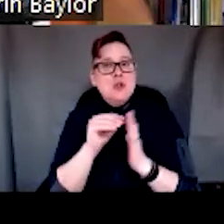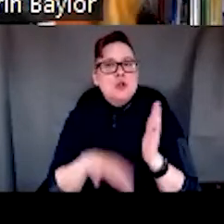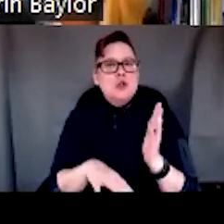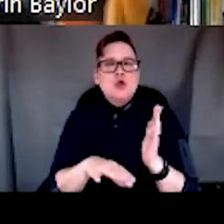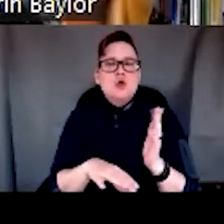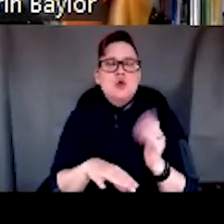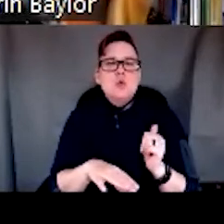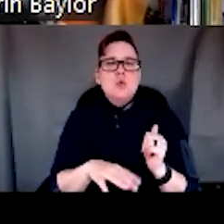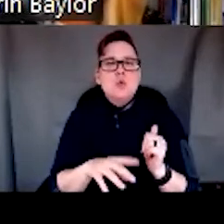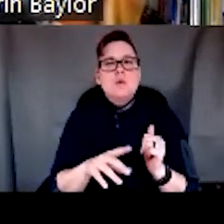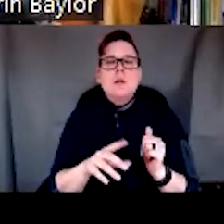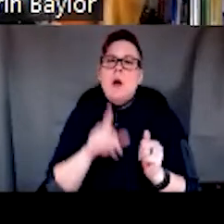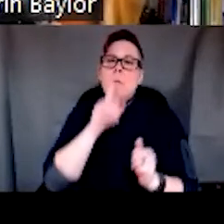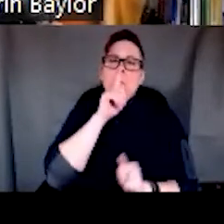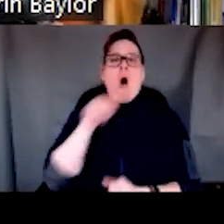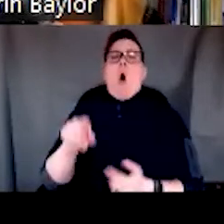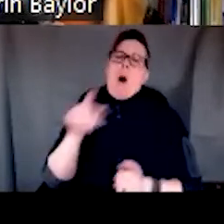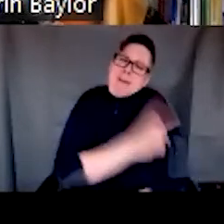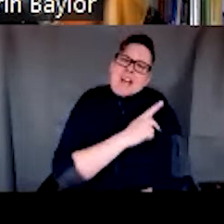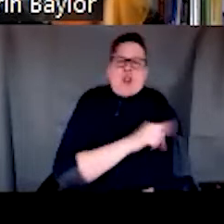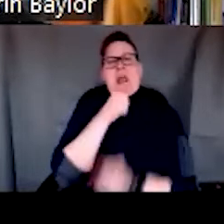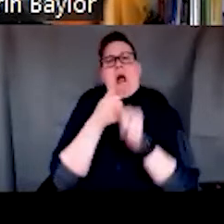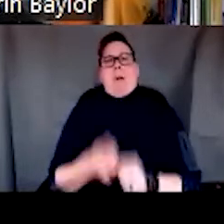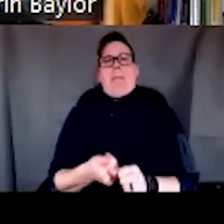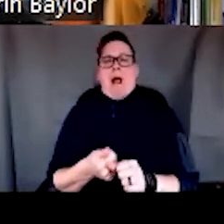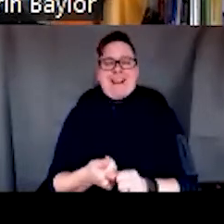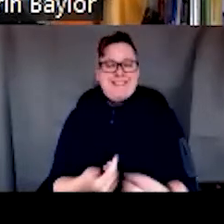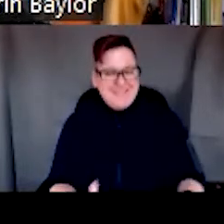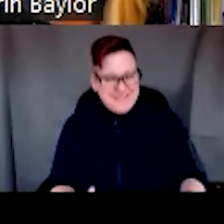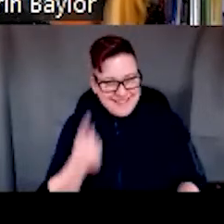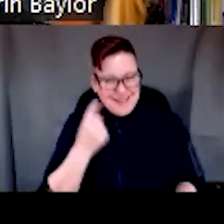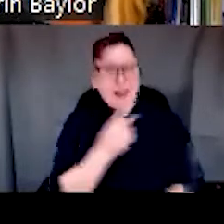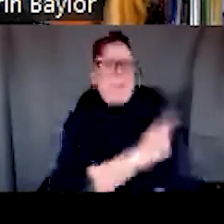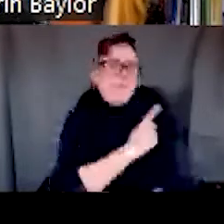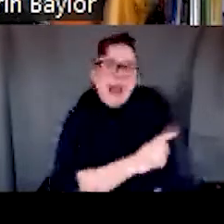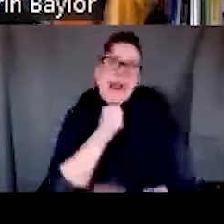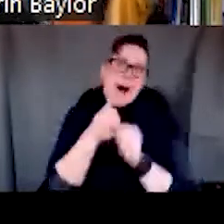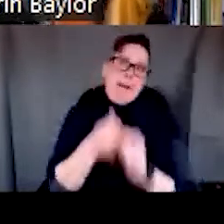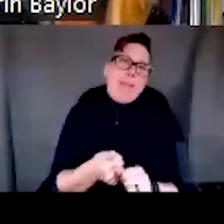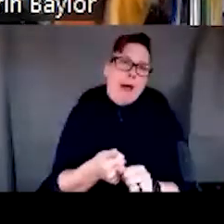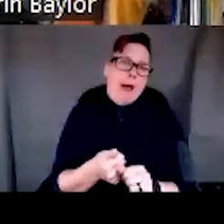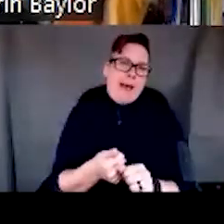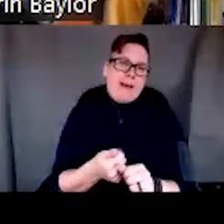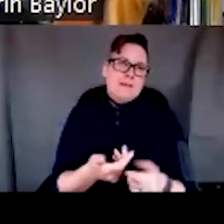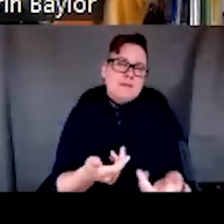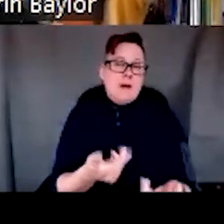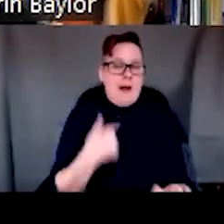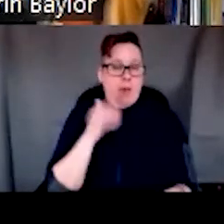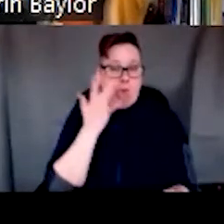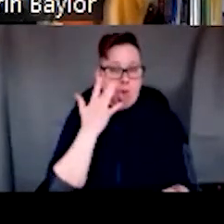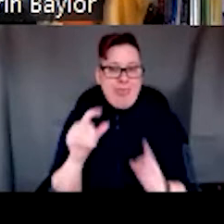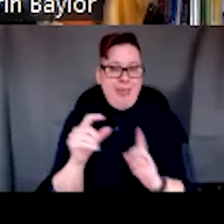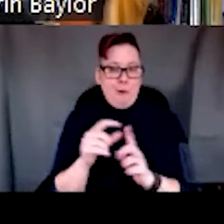like non-compliant, right? So when we think of a patient as being non-compliant, that word is just, it's a pet peeve for me.